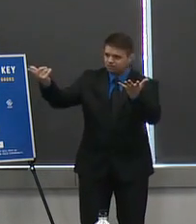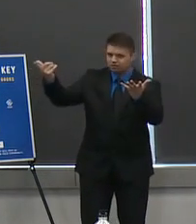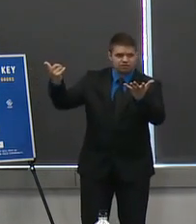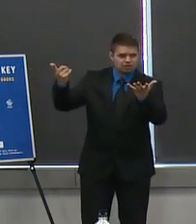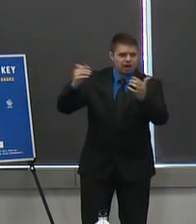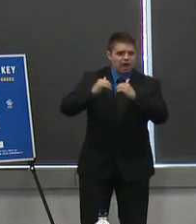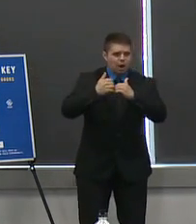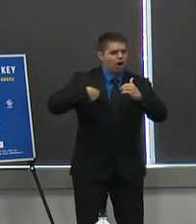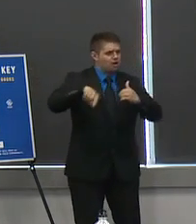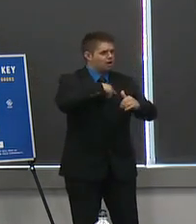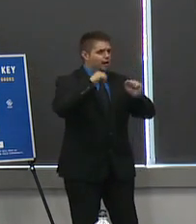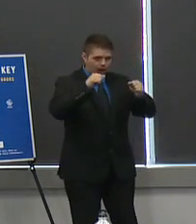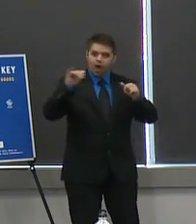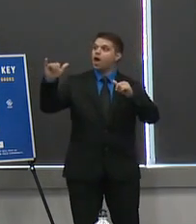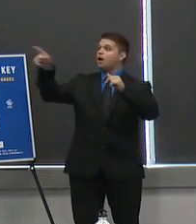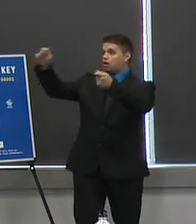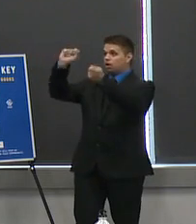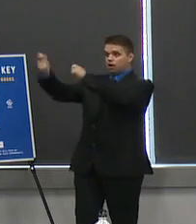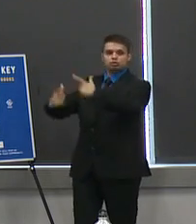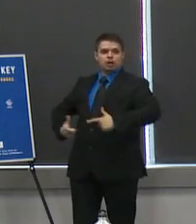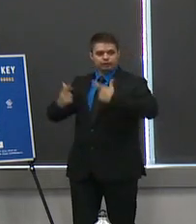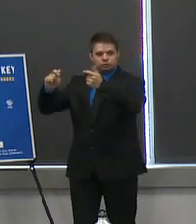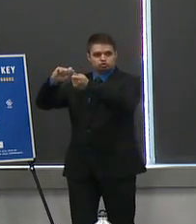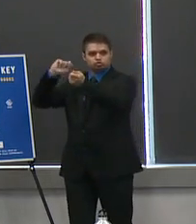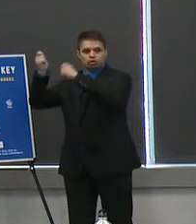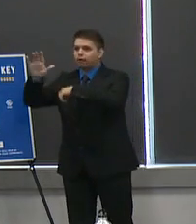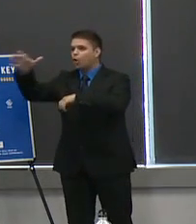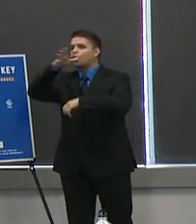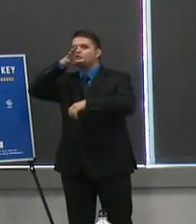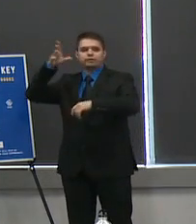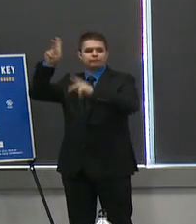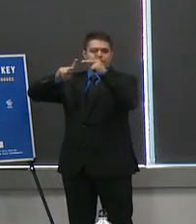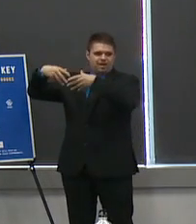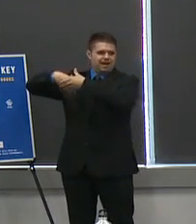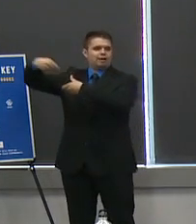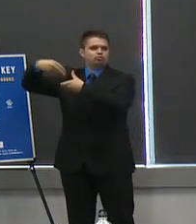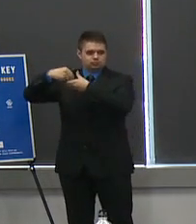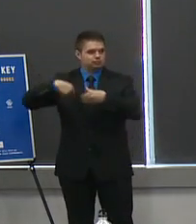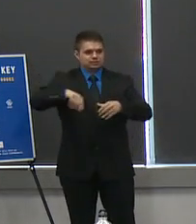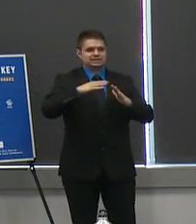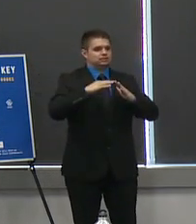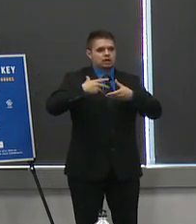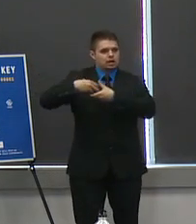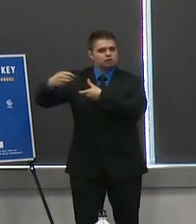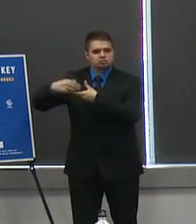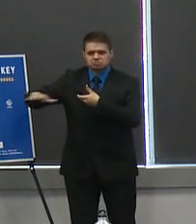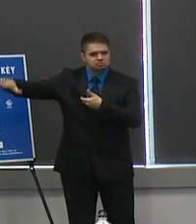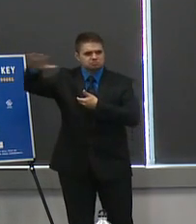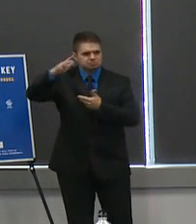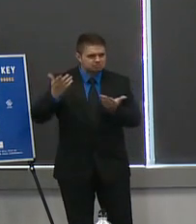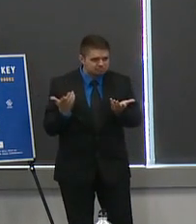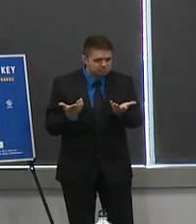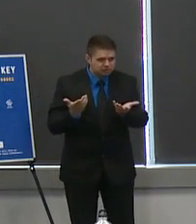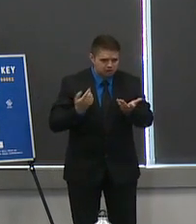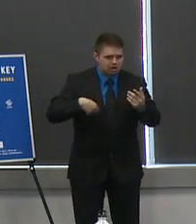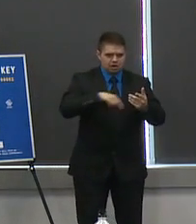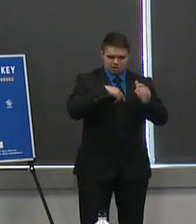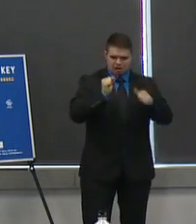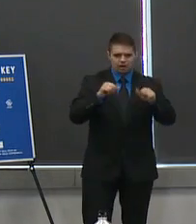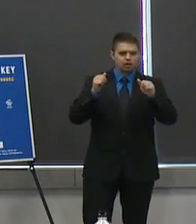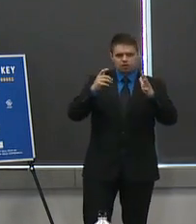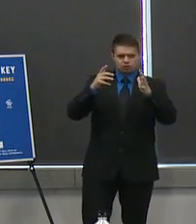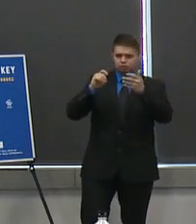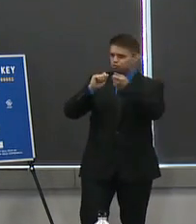that rural citizen in those early days what can they do different than they can't do now great question